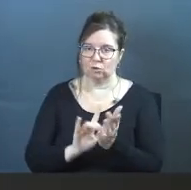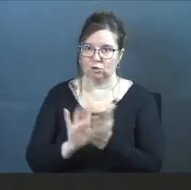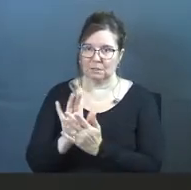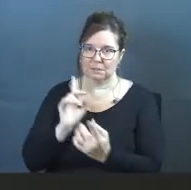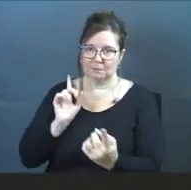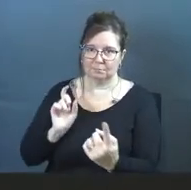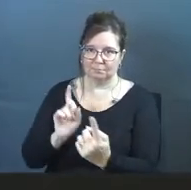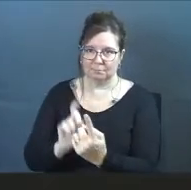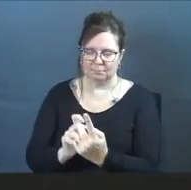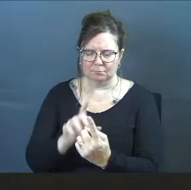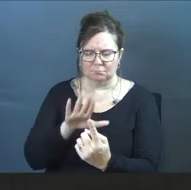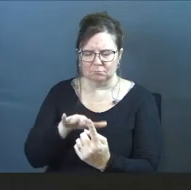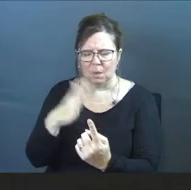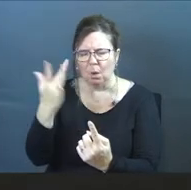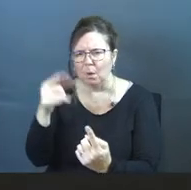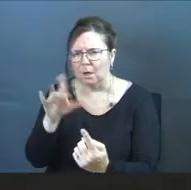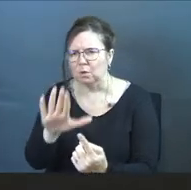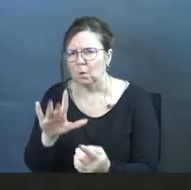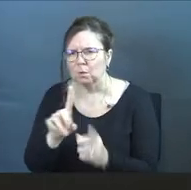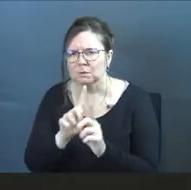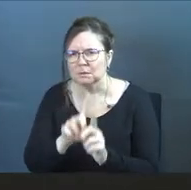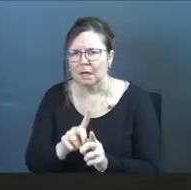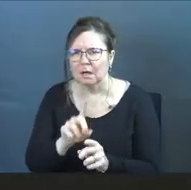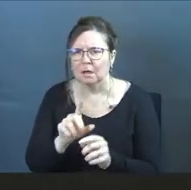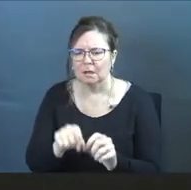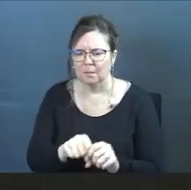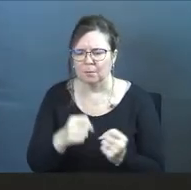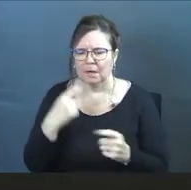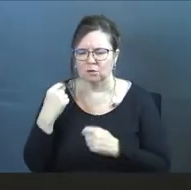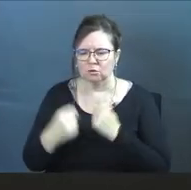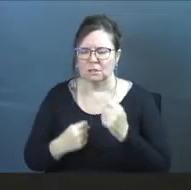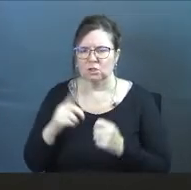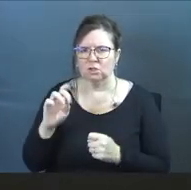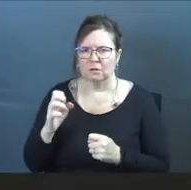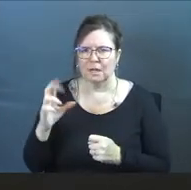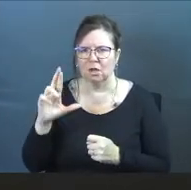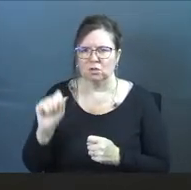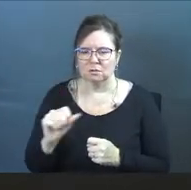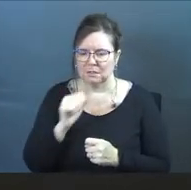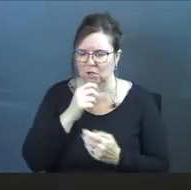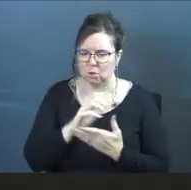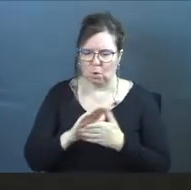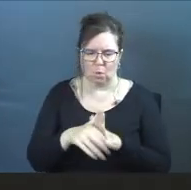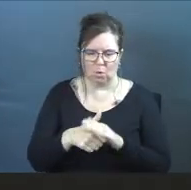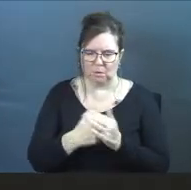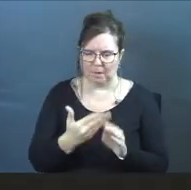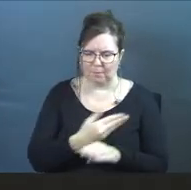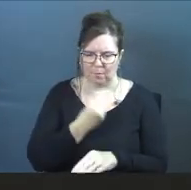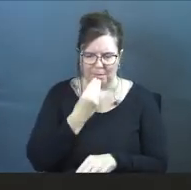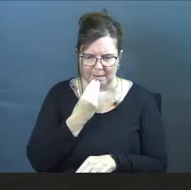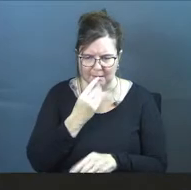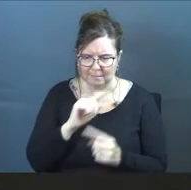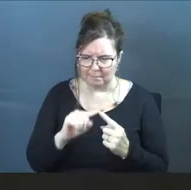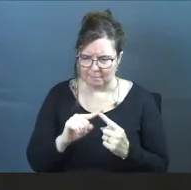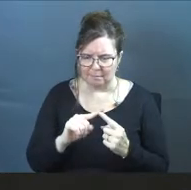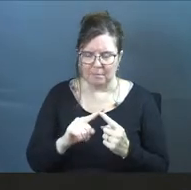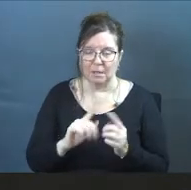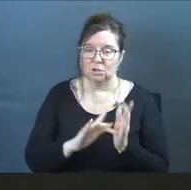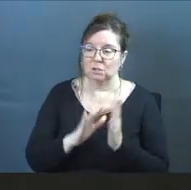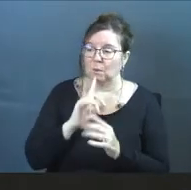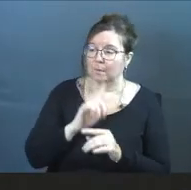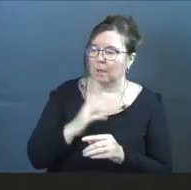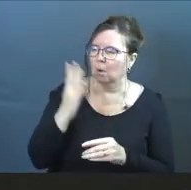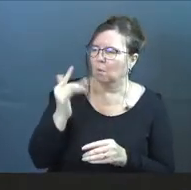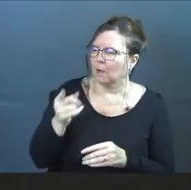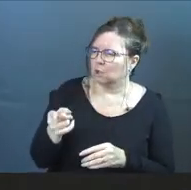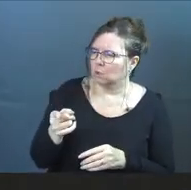Jerusalem and asked, why do your disciples break the tradition of the elders? They don't wash their hands before they eat. And Jesus replied,